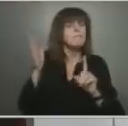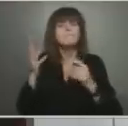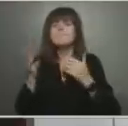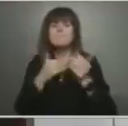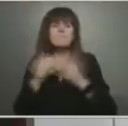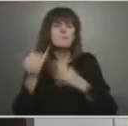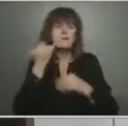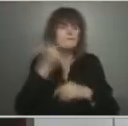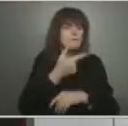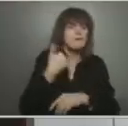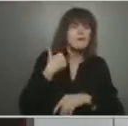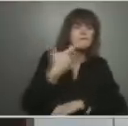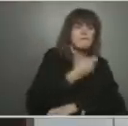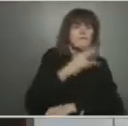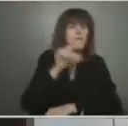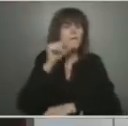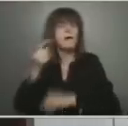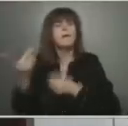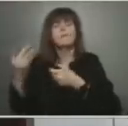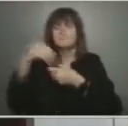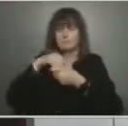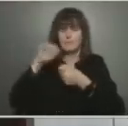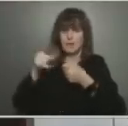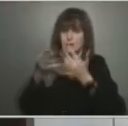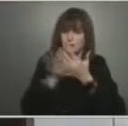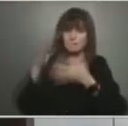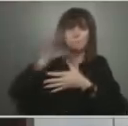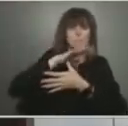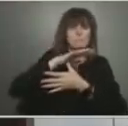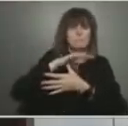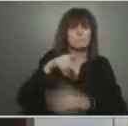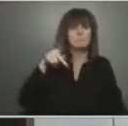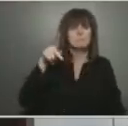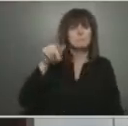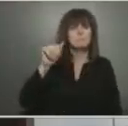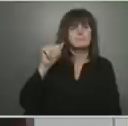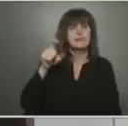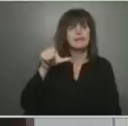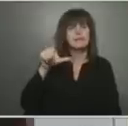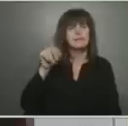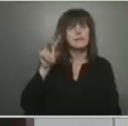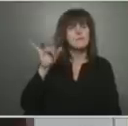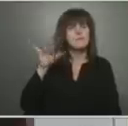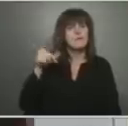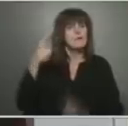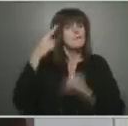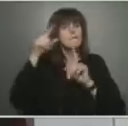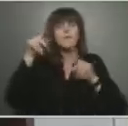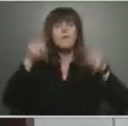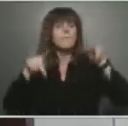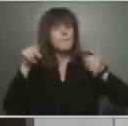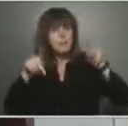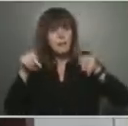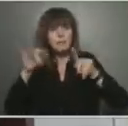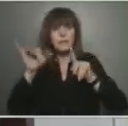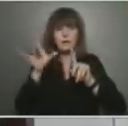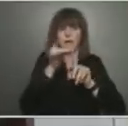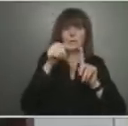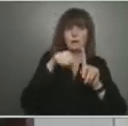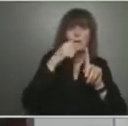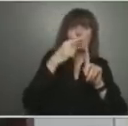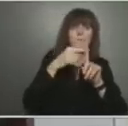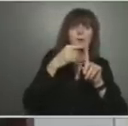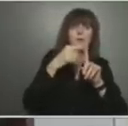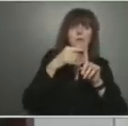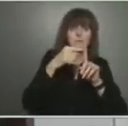Paxlovid is for people who have mild symptoms, who test positive, and the medication must